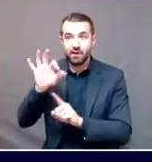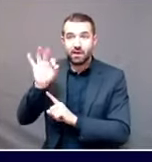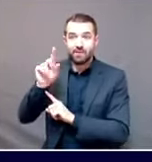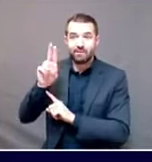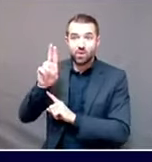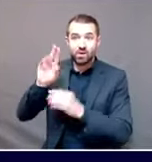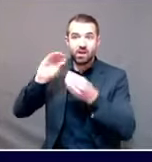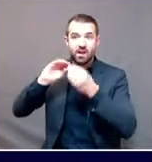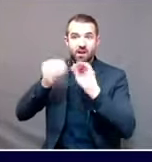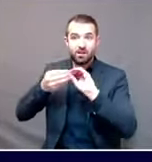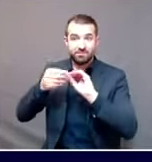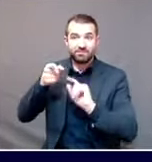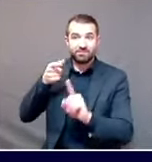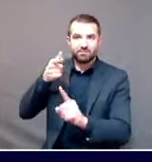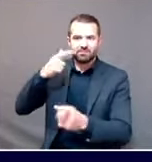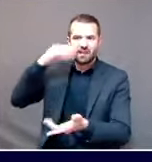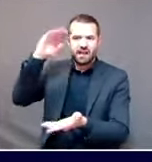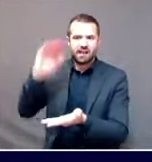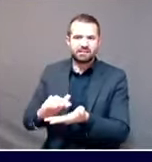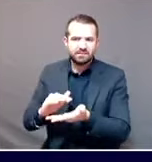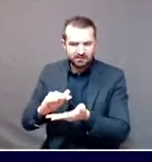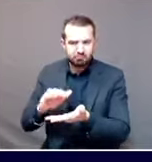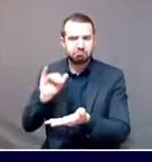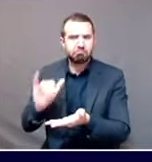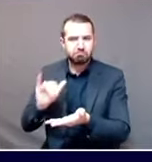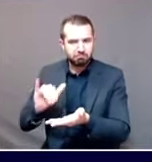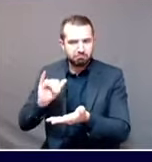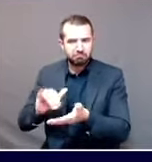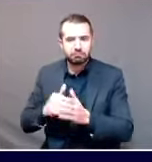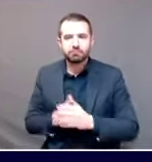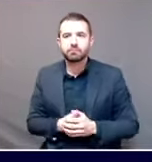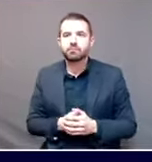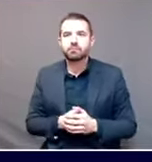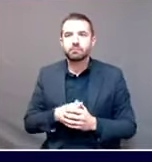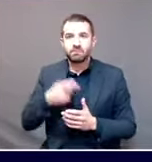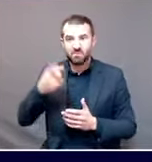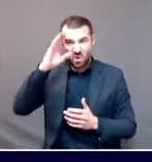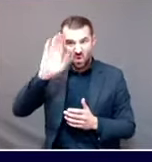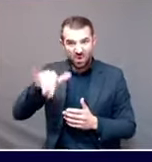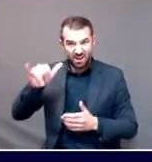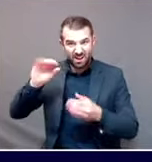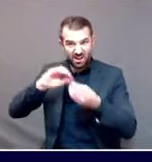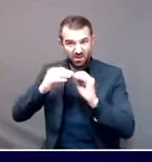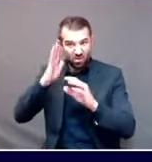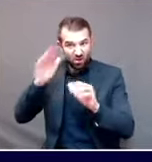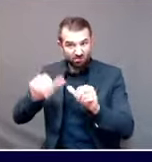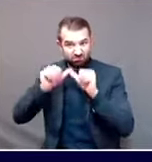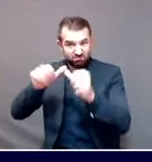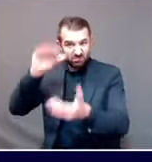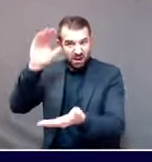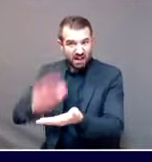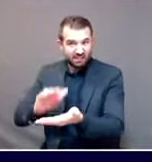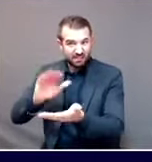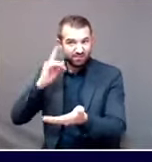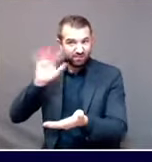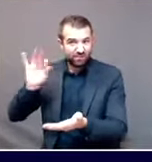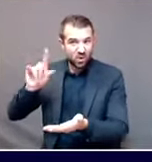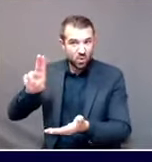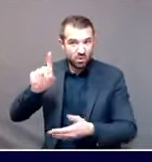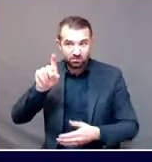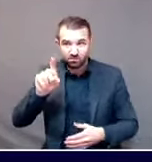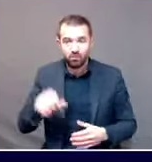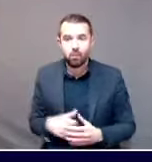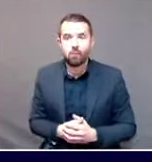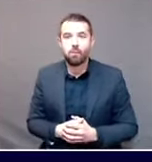continues to spread? And do you think that trend will continue? Sure, John. That's a great question. It's one that we've talked about and I've chatted about with a